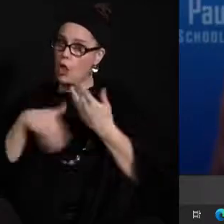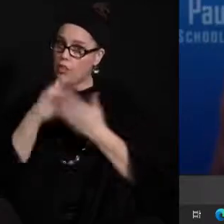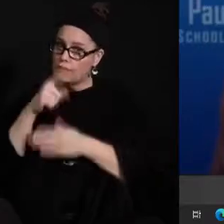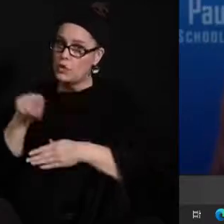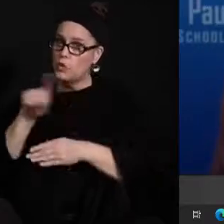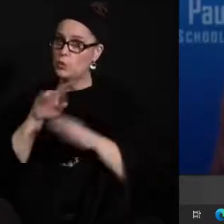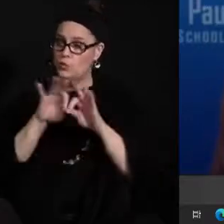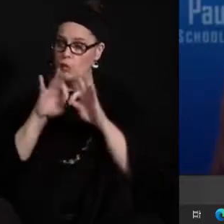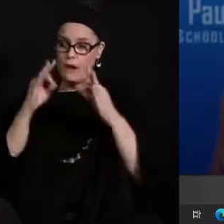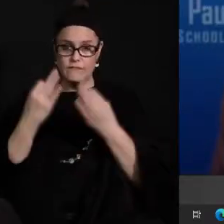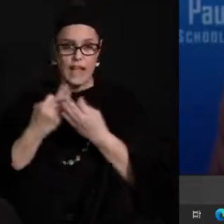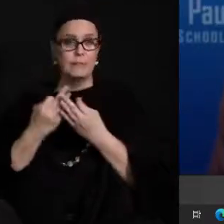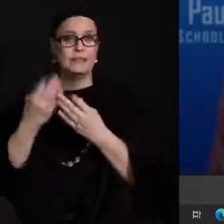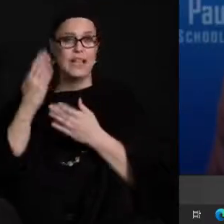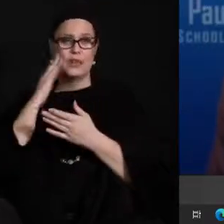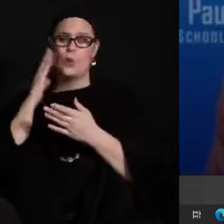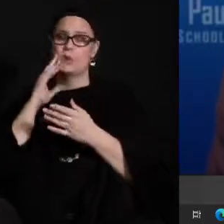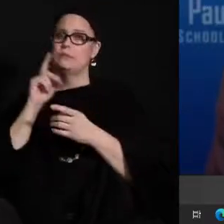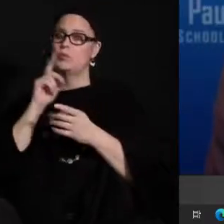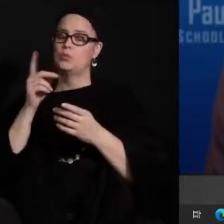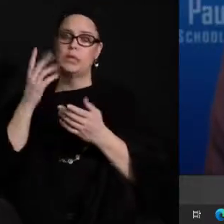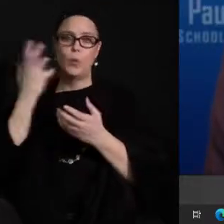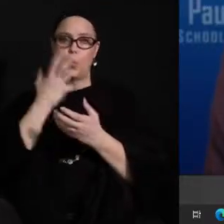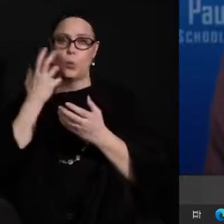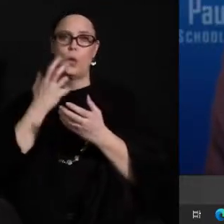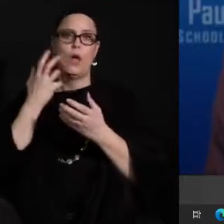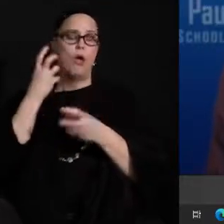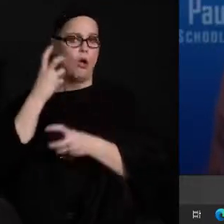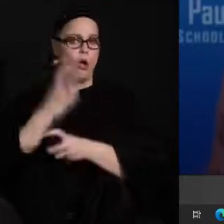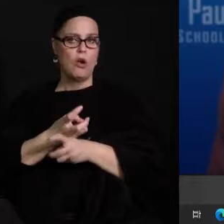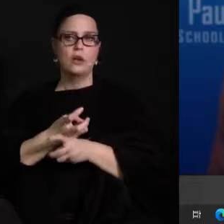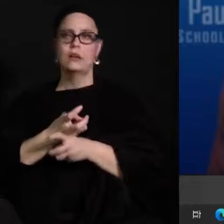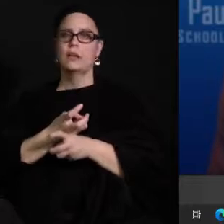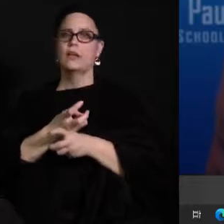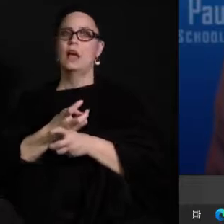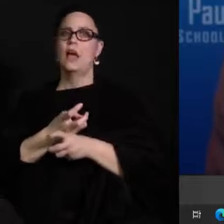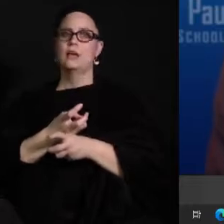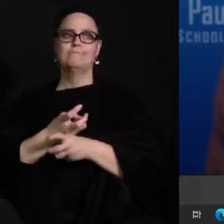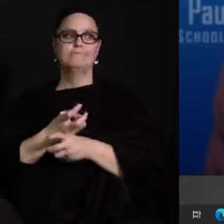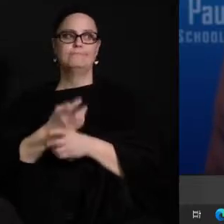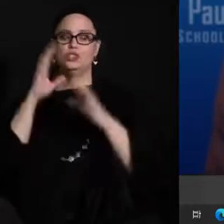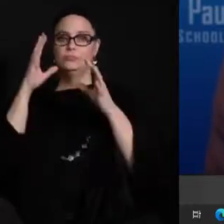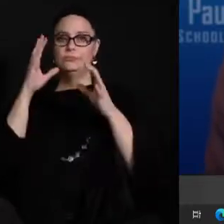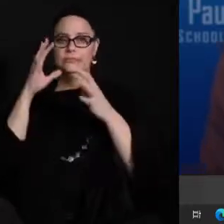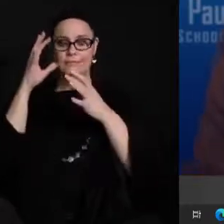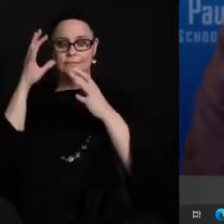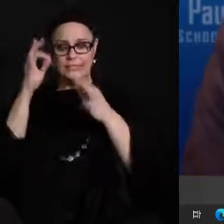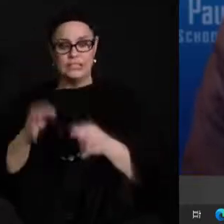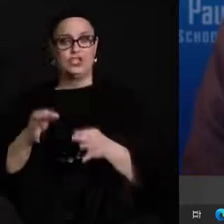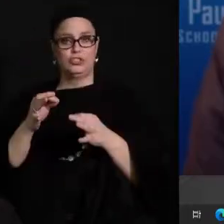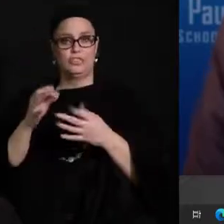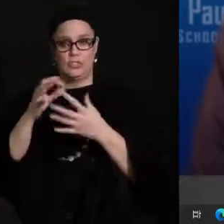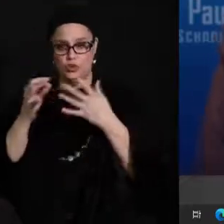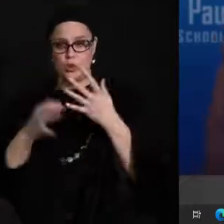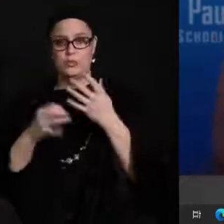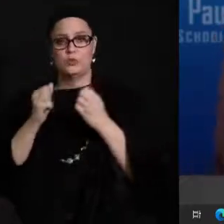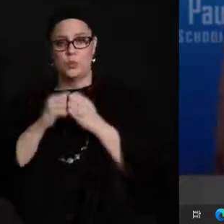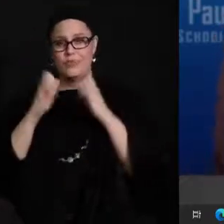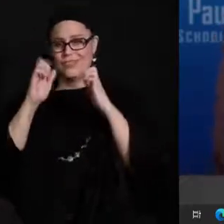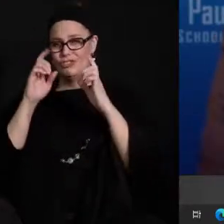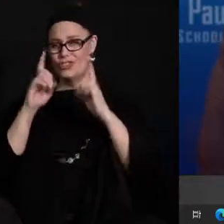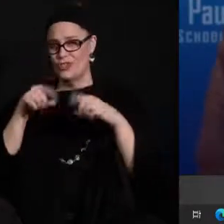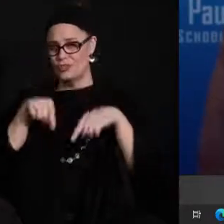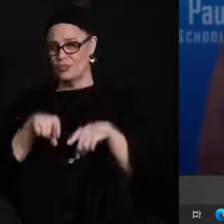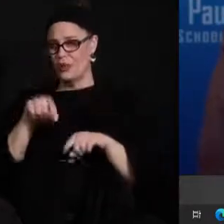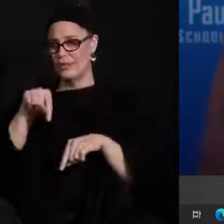i know that this has been incredibly difficult uh you're making choices about uh education at a time in the in